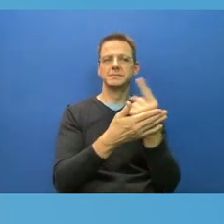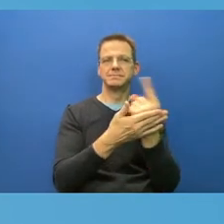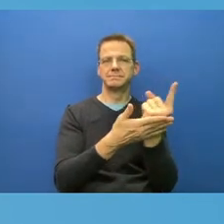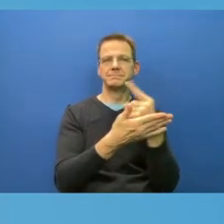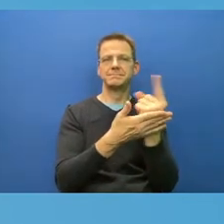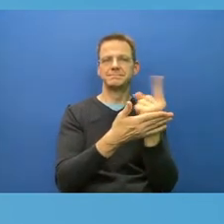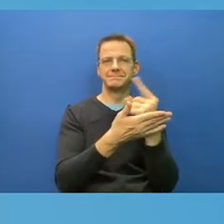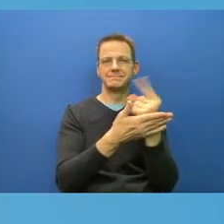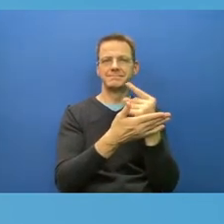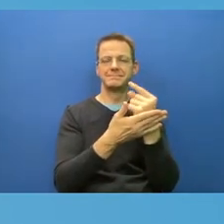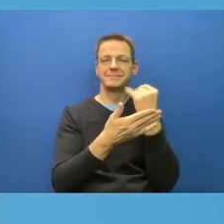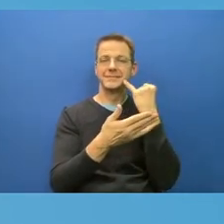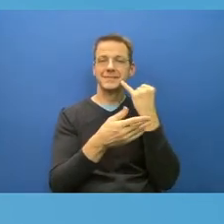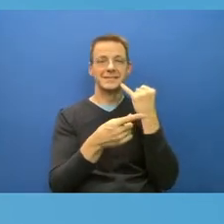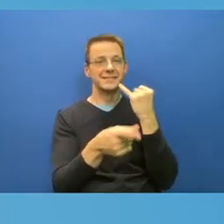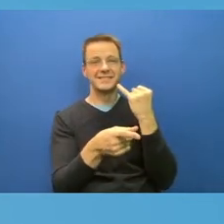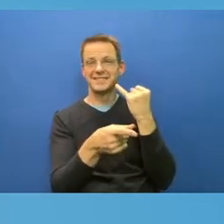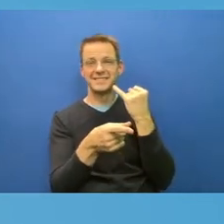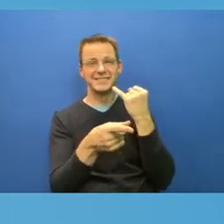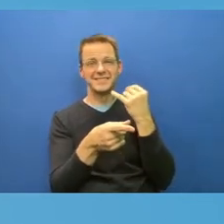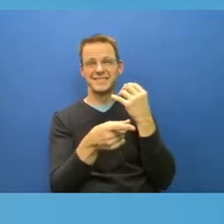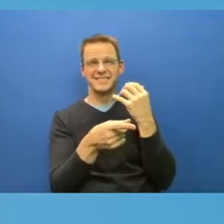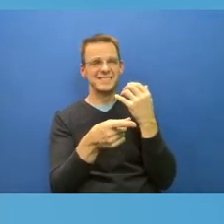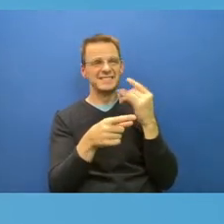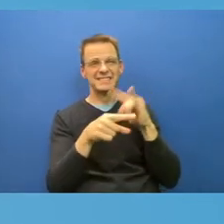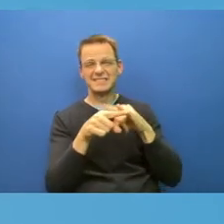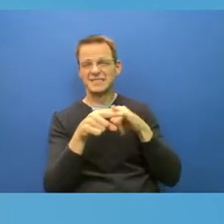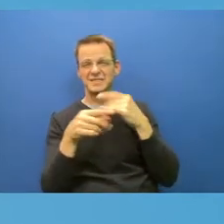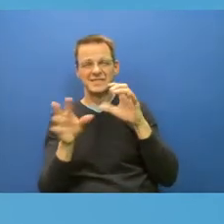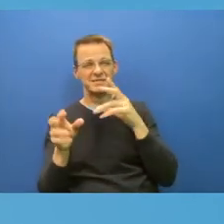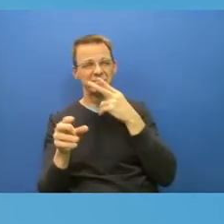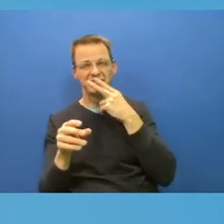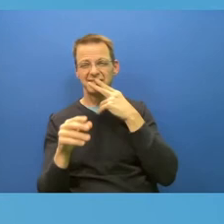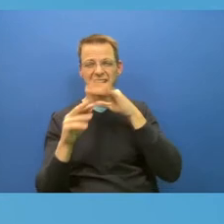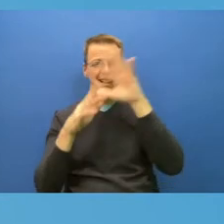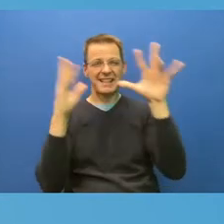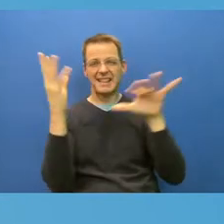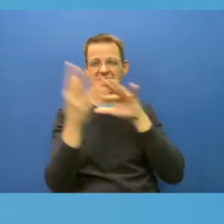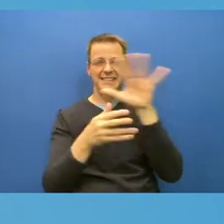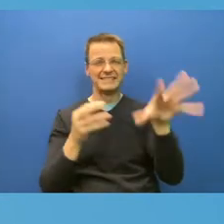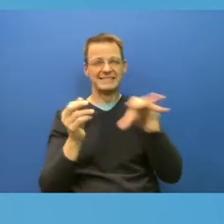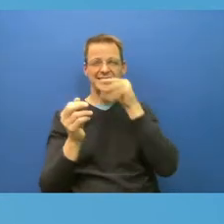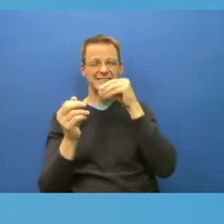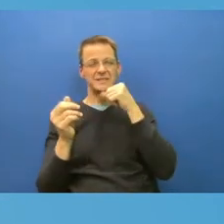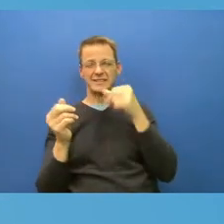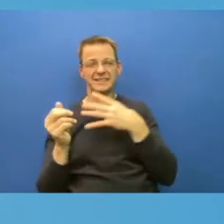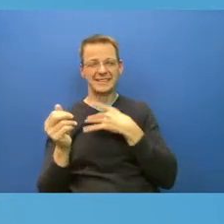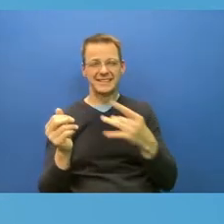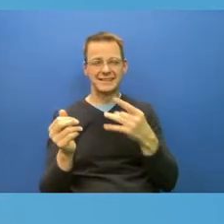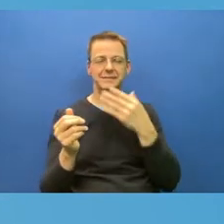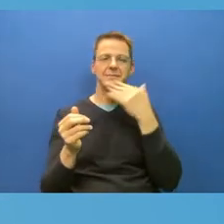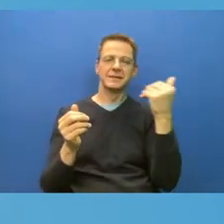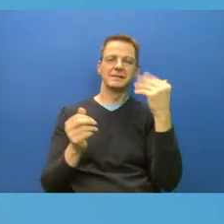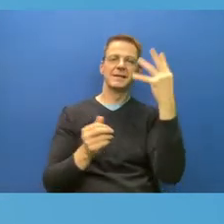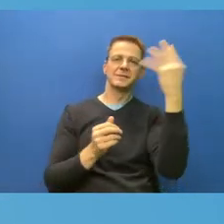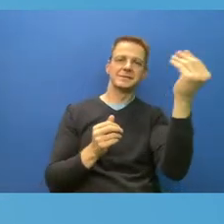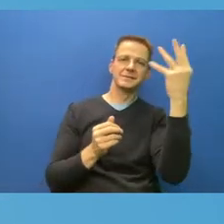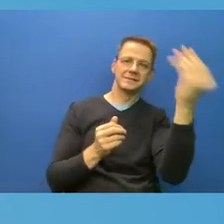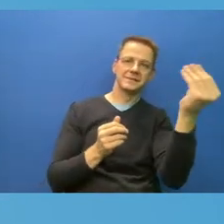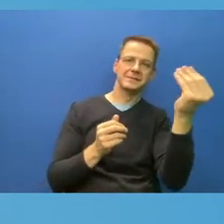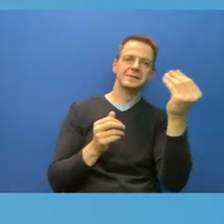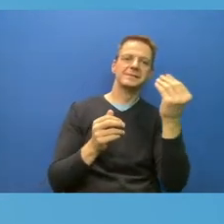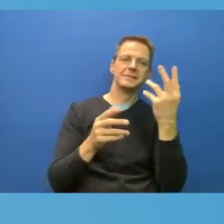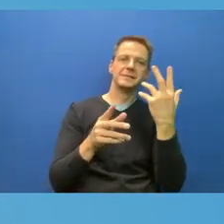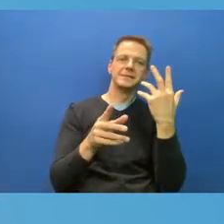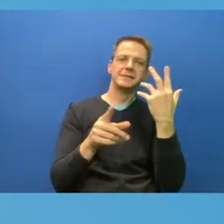because that aerosol disperses in the outdoor air. Ventilation suddenly becomes important. HEPA filters suddenly